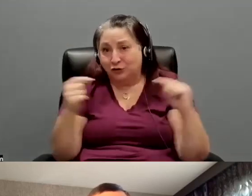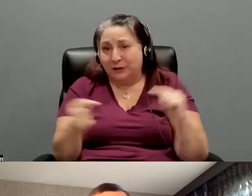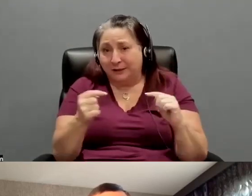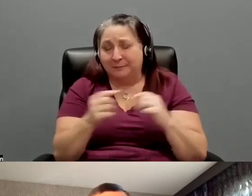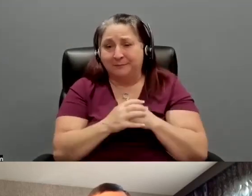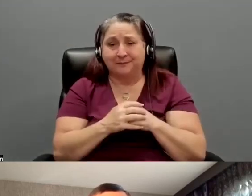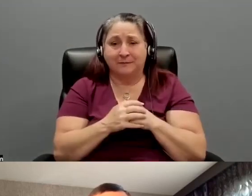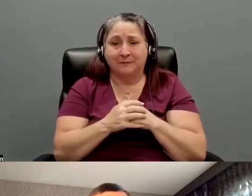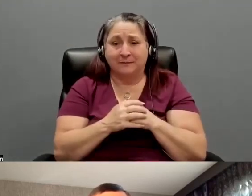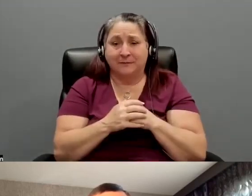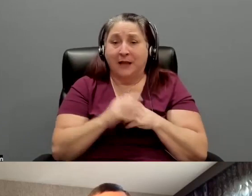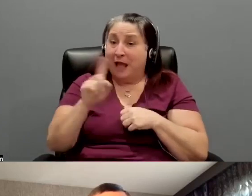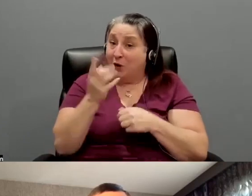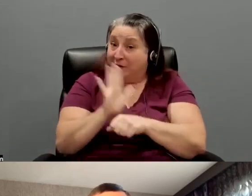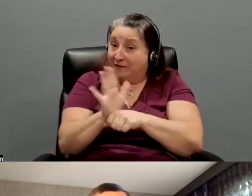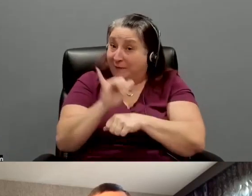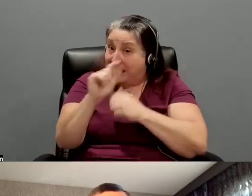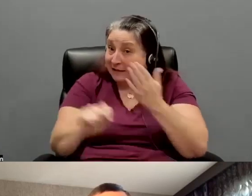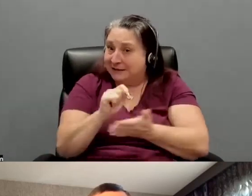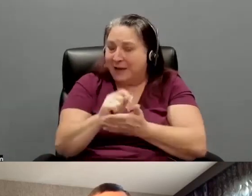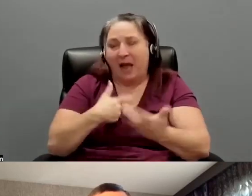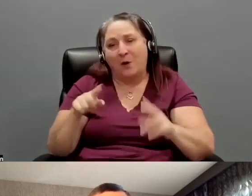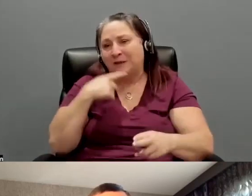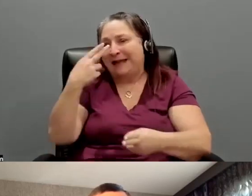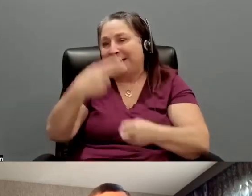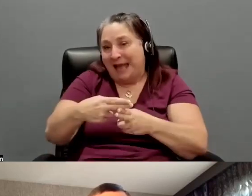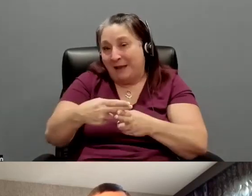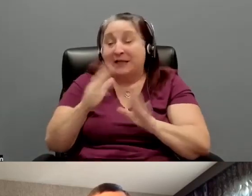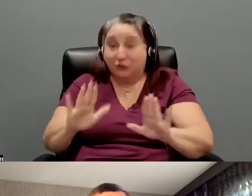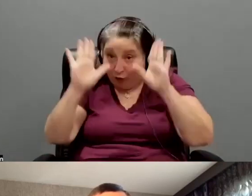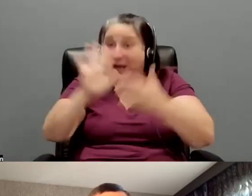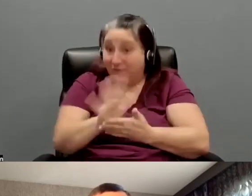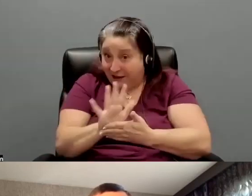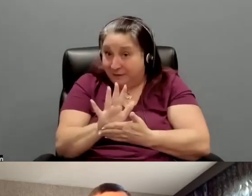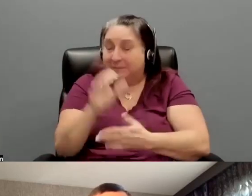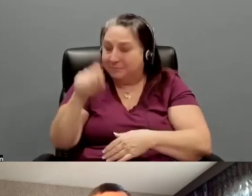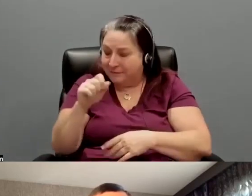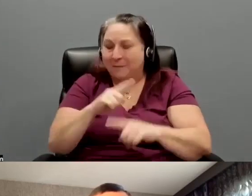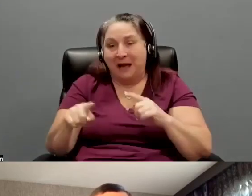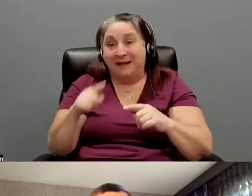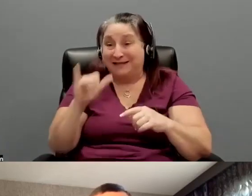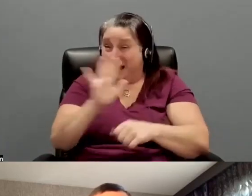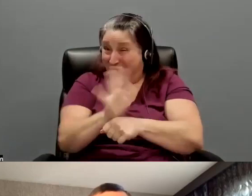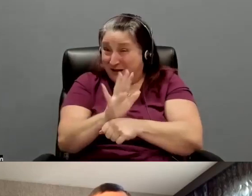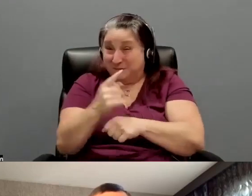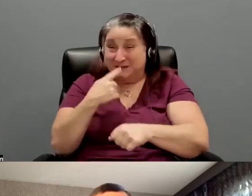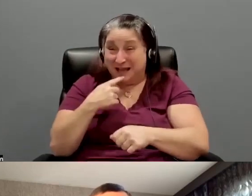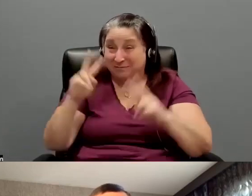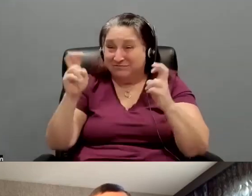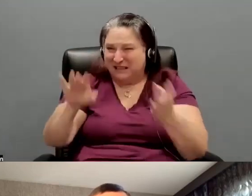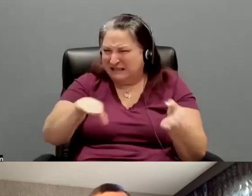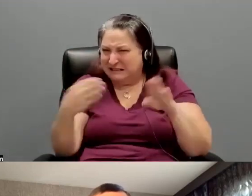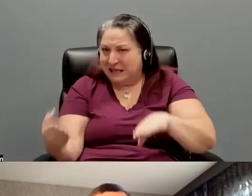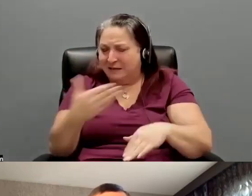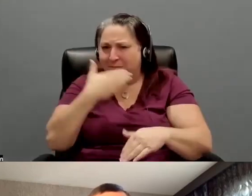And the only film at the time, don't want to name the name, it's a really great film, but it basically said that death was better